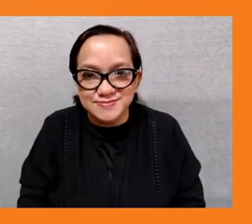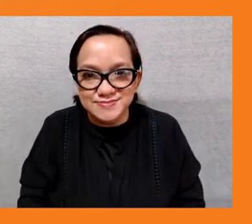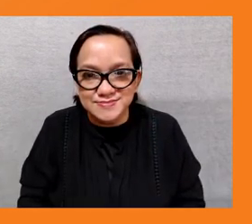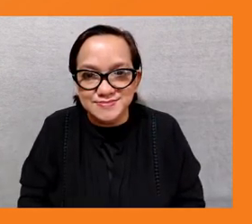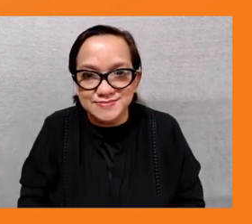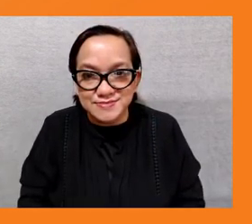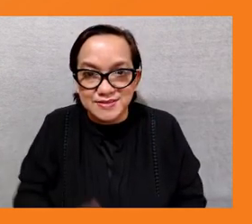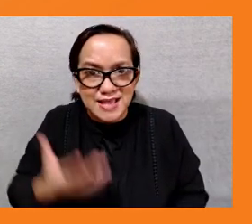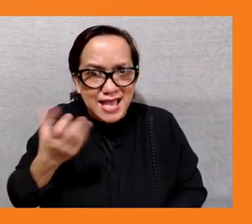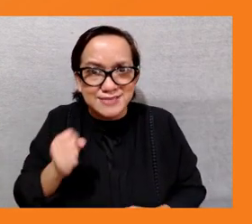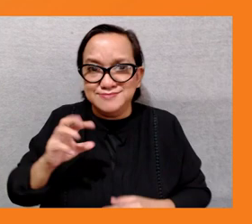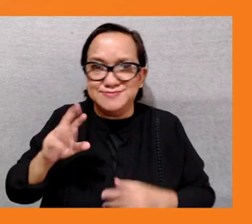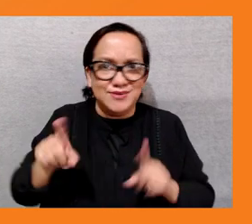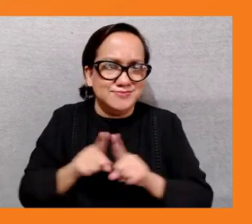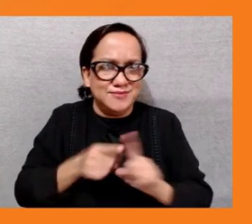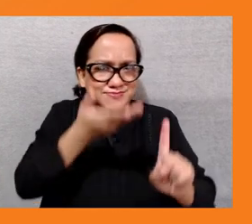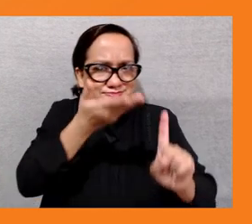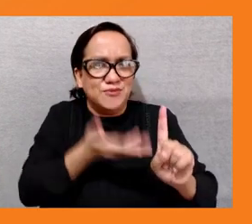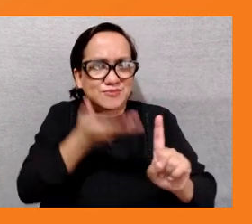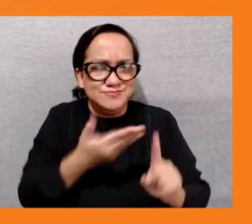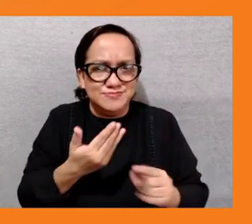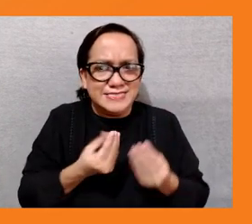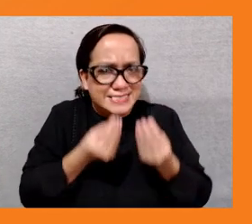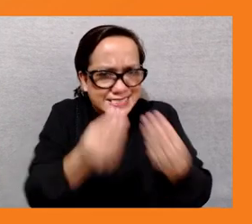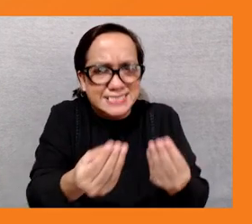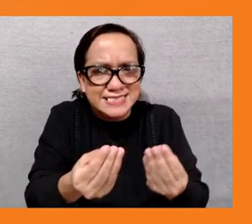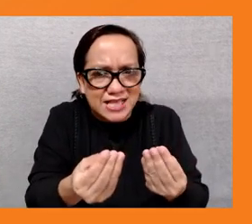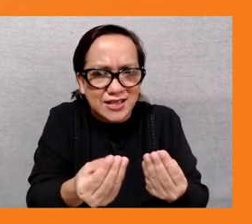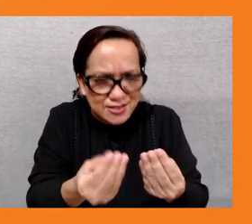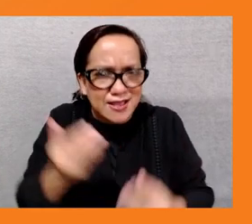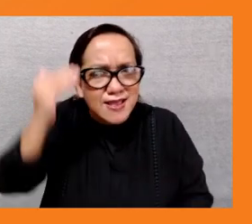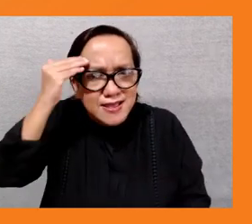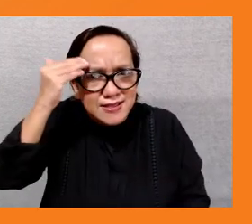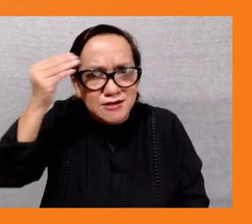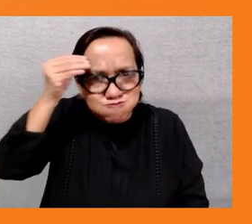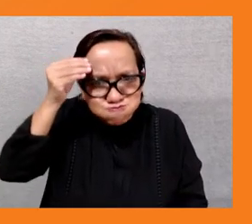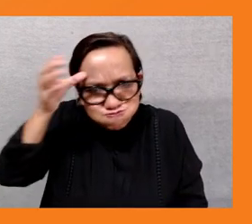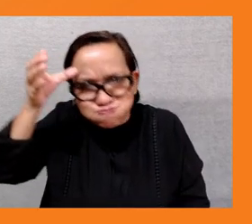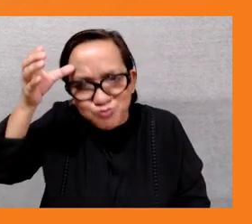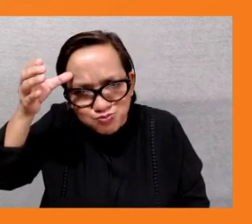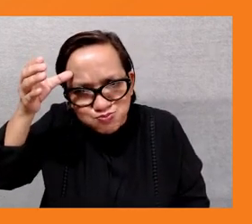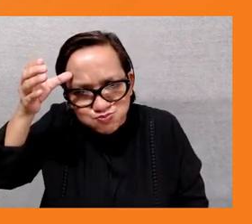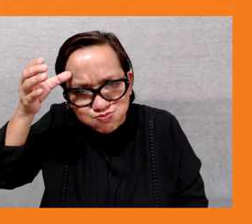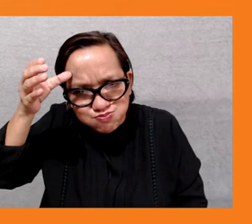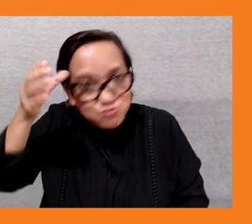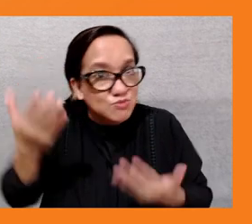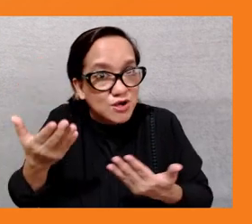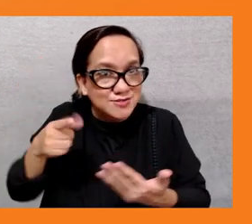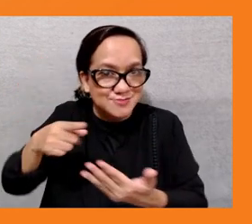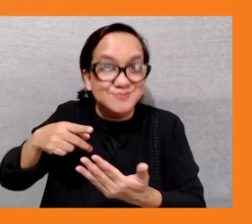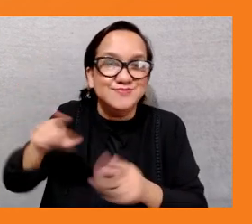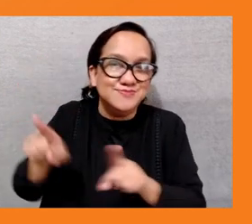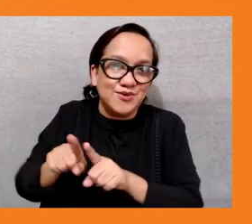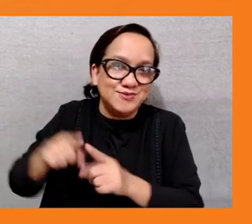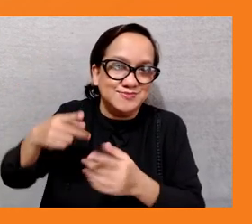and then we should be more sensitive about some of the programs um that needs to be addressed um in certain countries